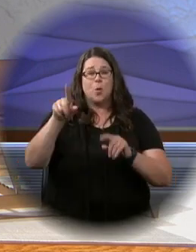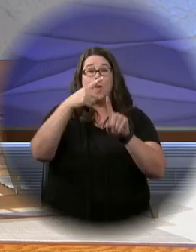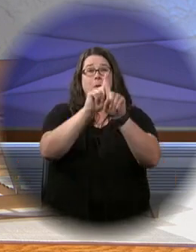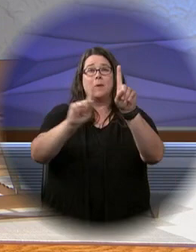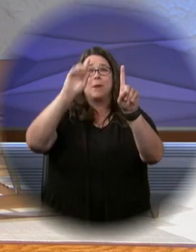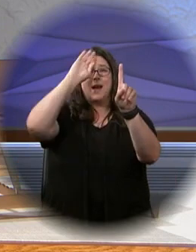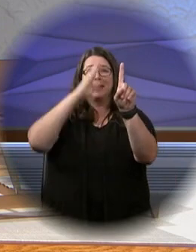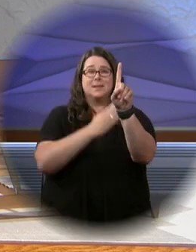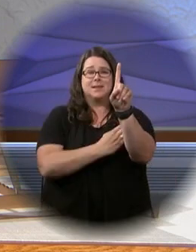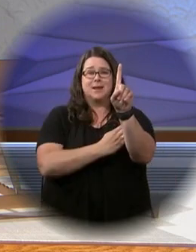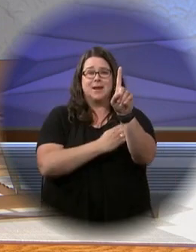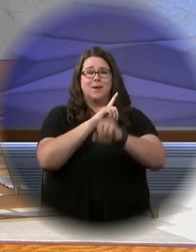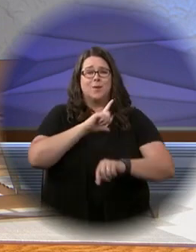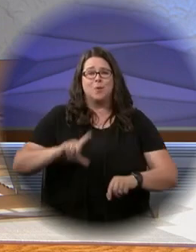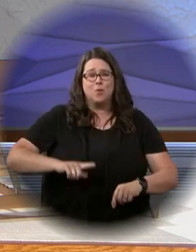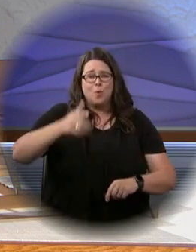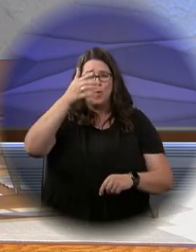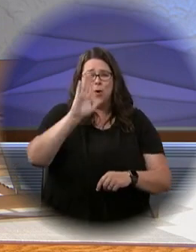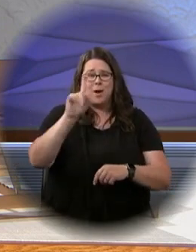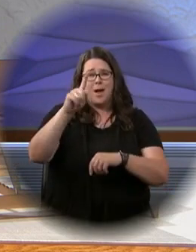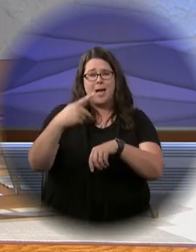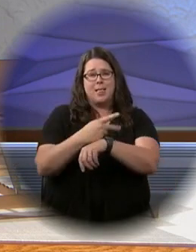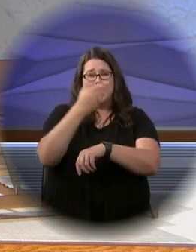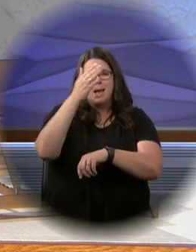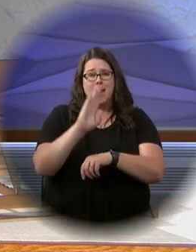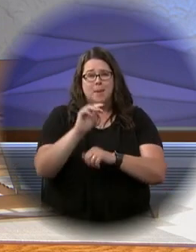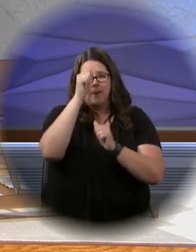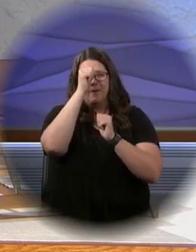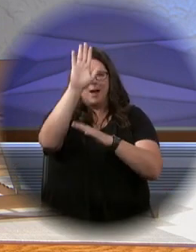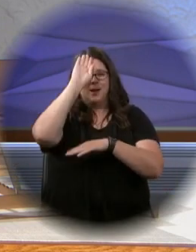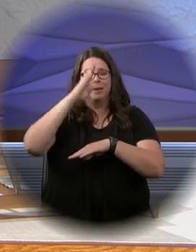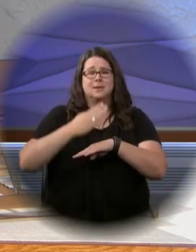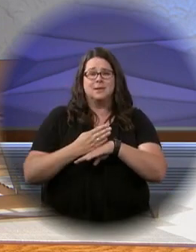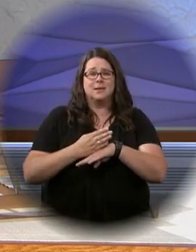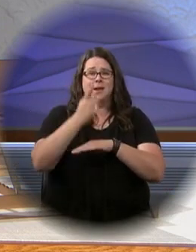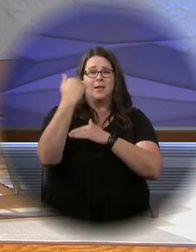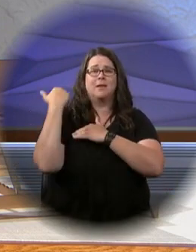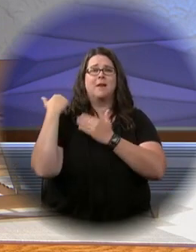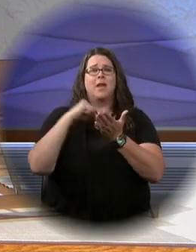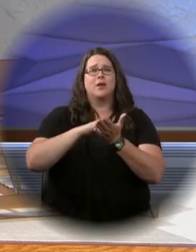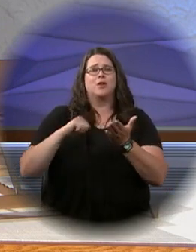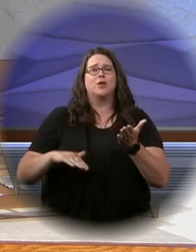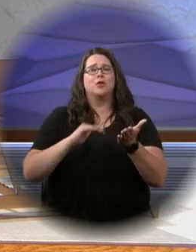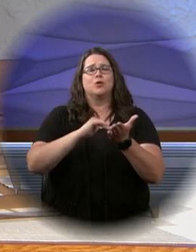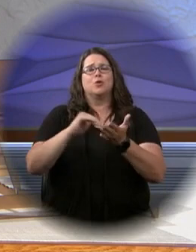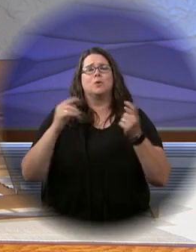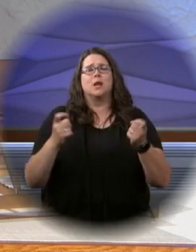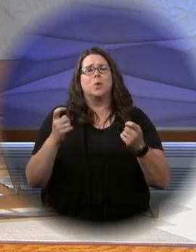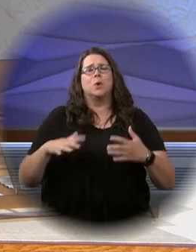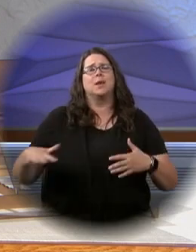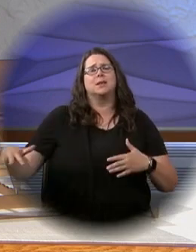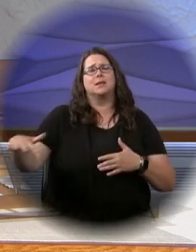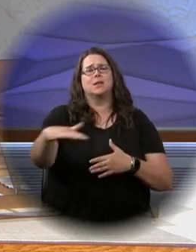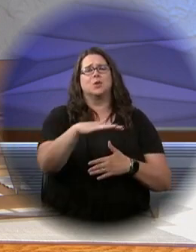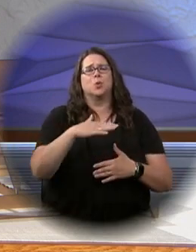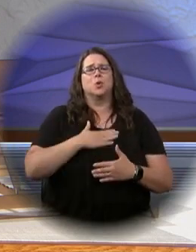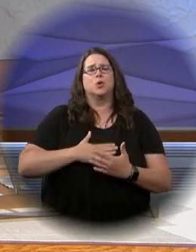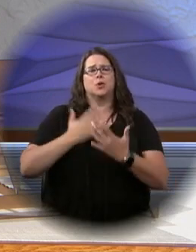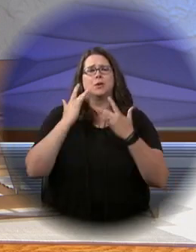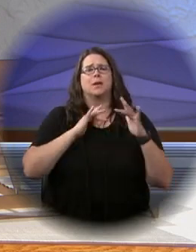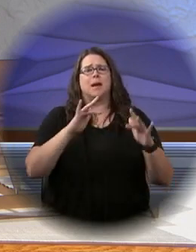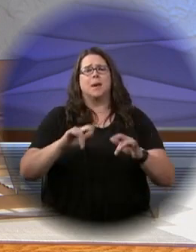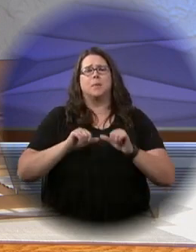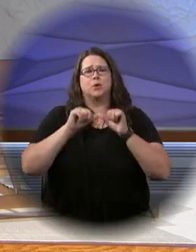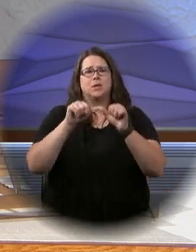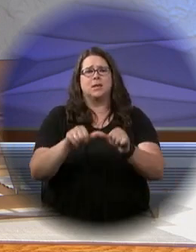Christ, only begotten Son. Lord God, Lamb of God, Son of the Father. Father, you take away the sins of the